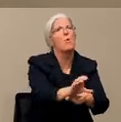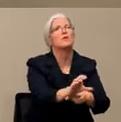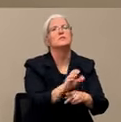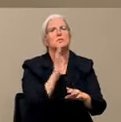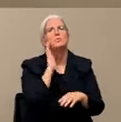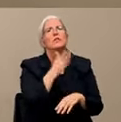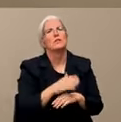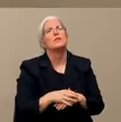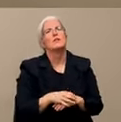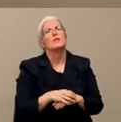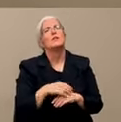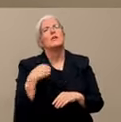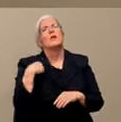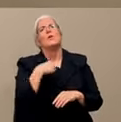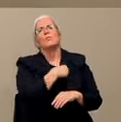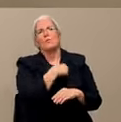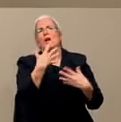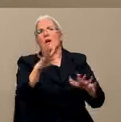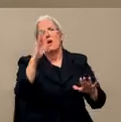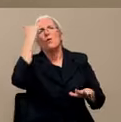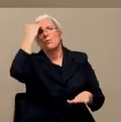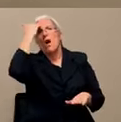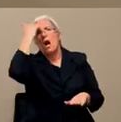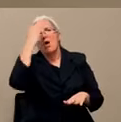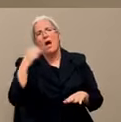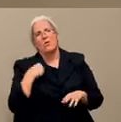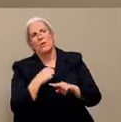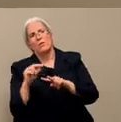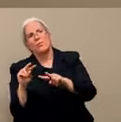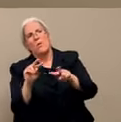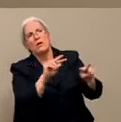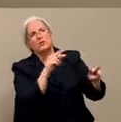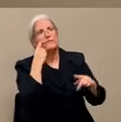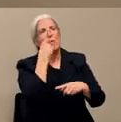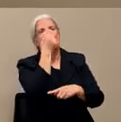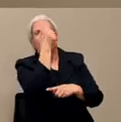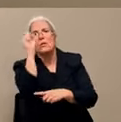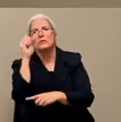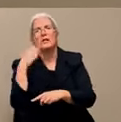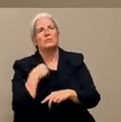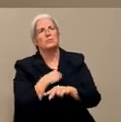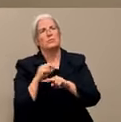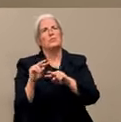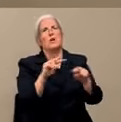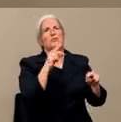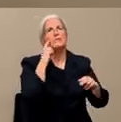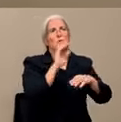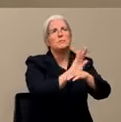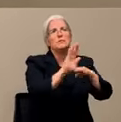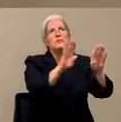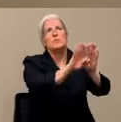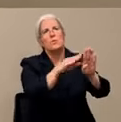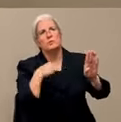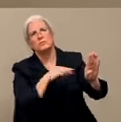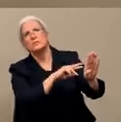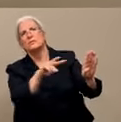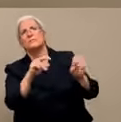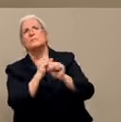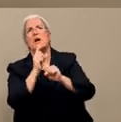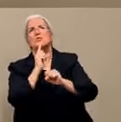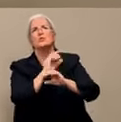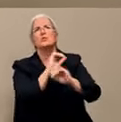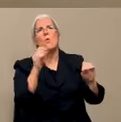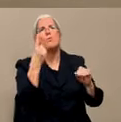very much aware of it and on the lookout for it. And specifically to the businesses that are out there that are concerned